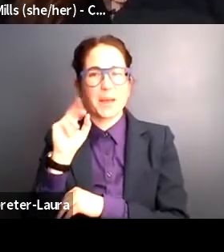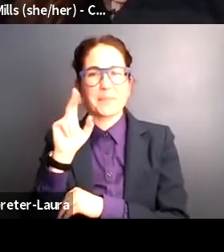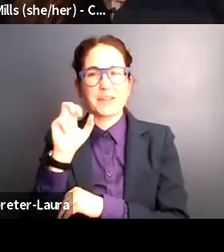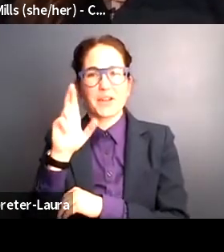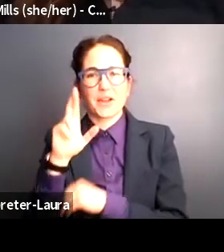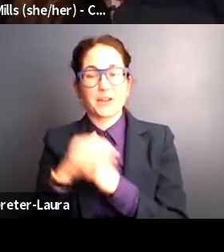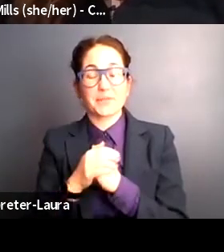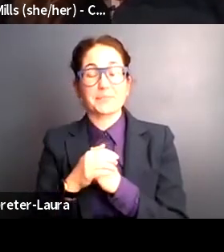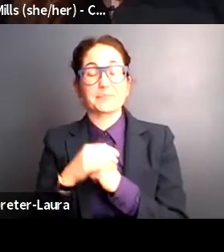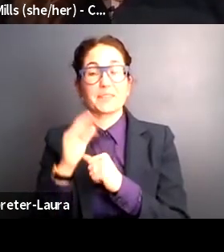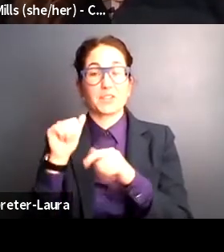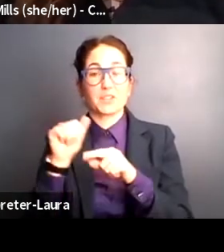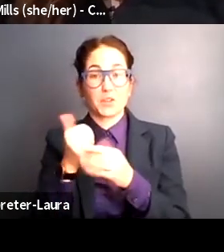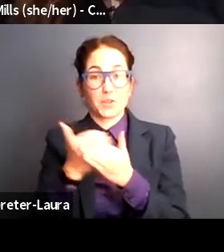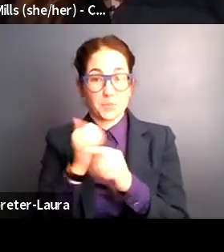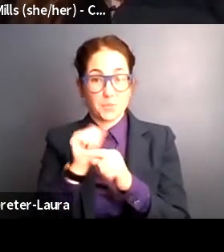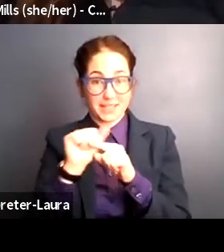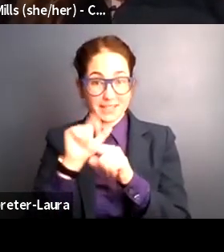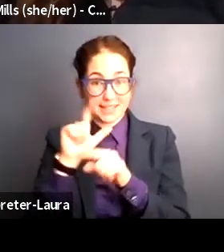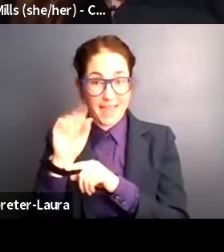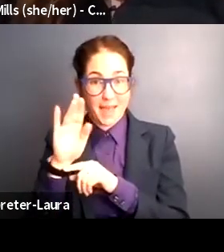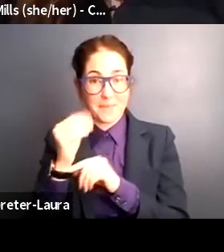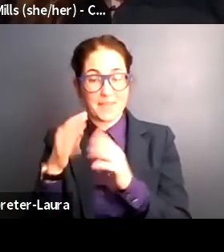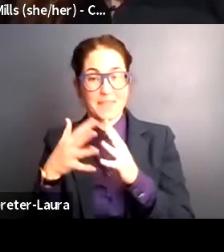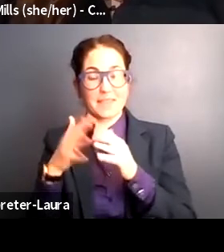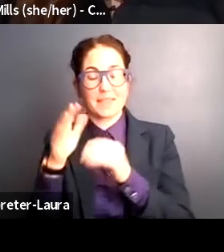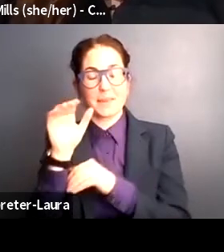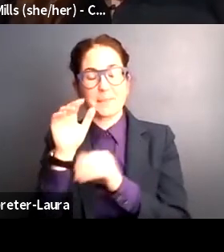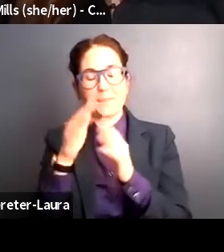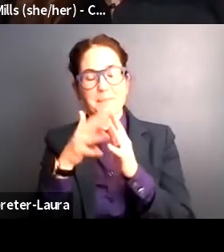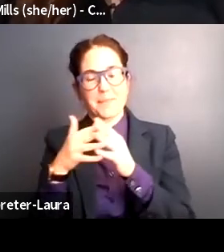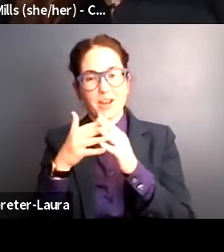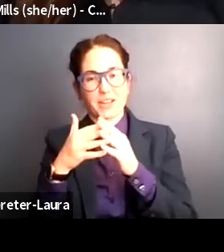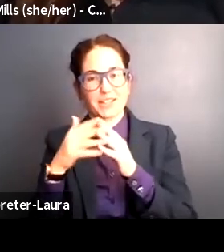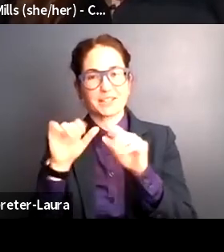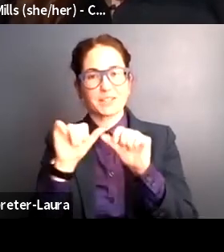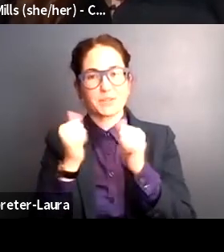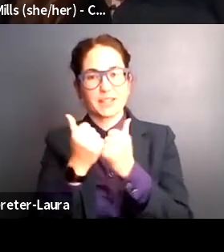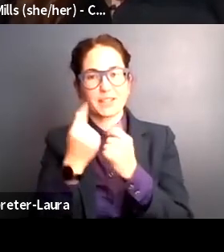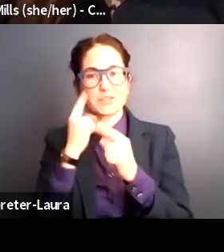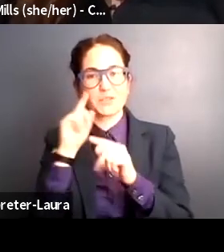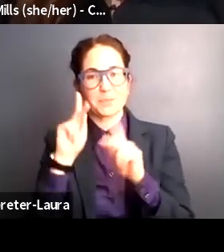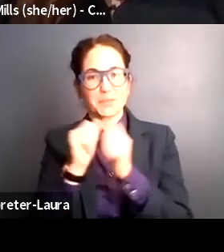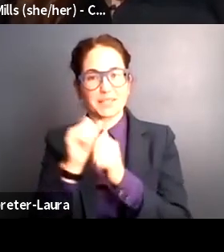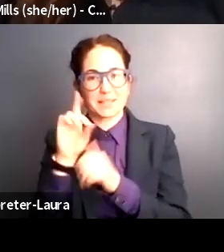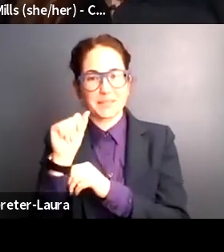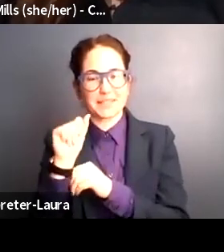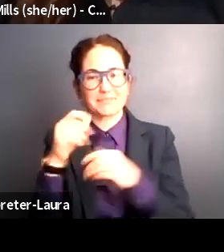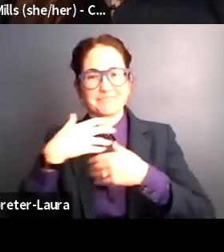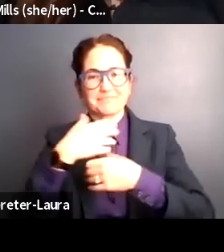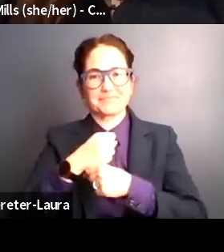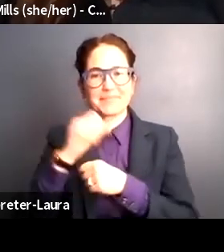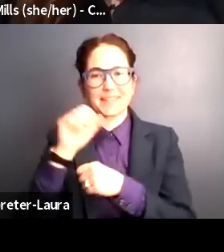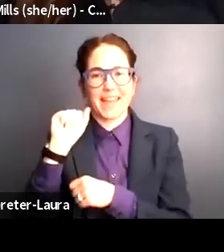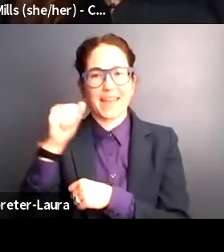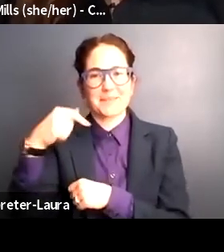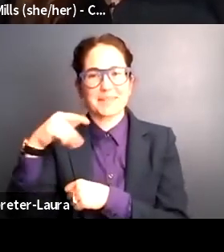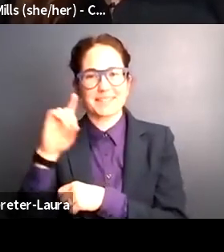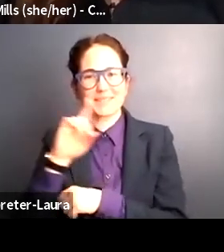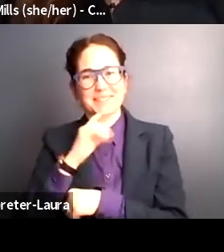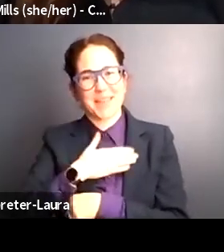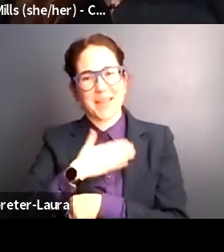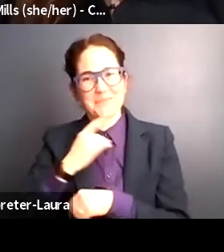American Association of People with Disabilities, AAPD for short. We are so glad you can join us today.